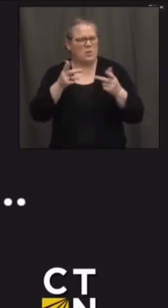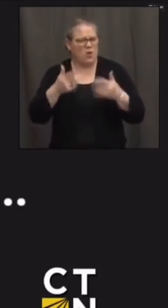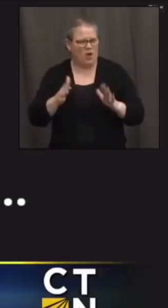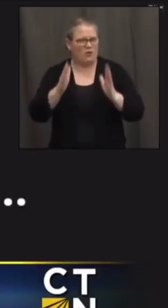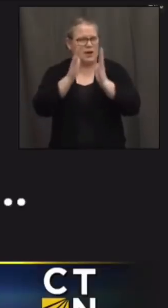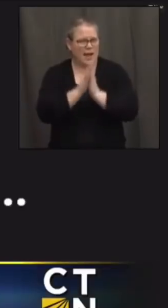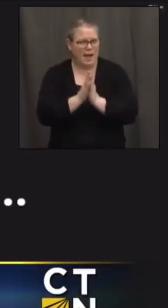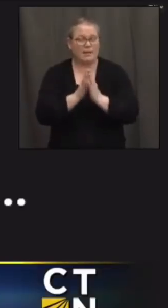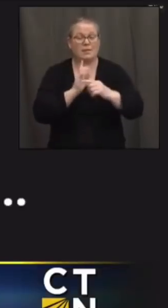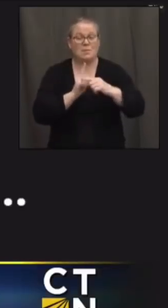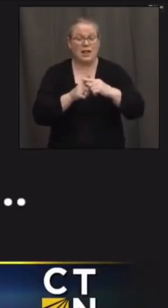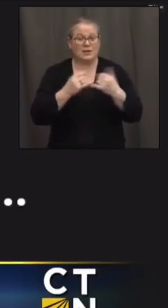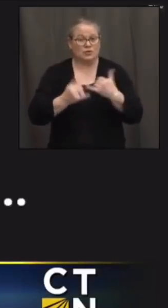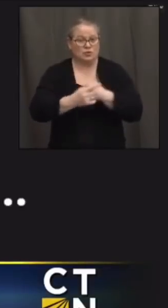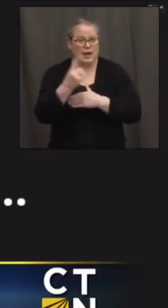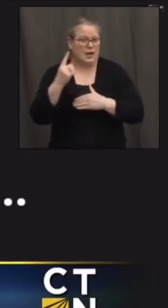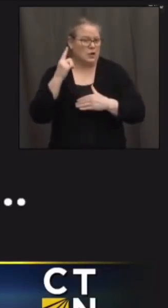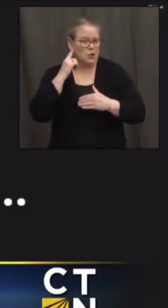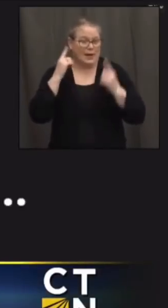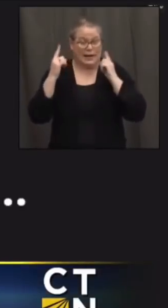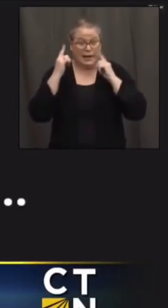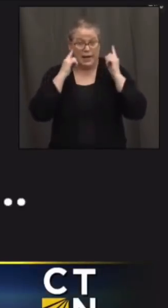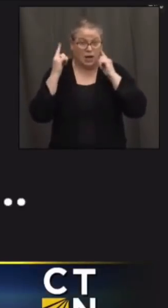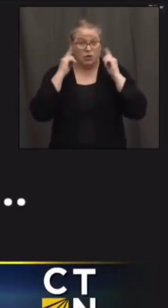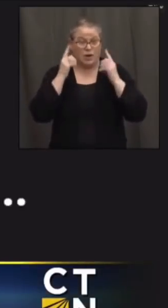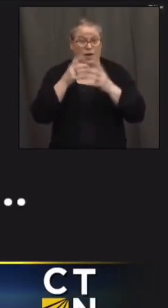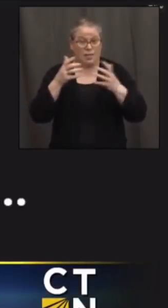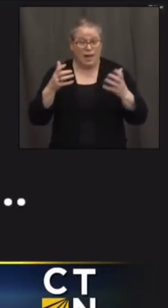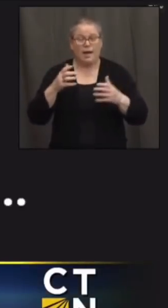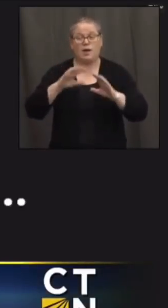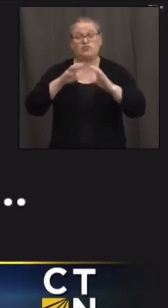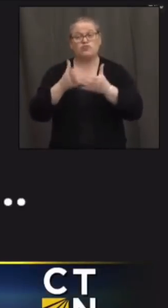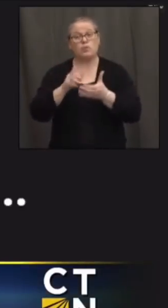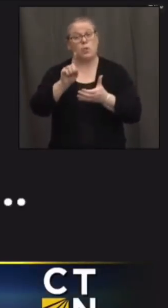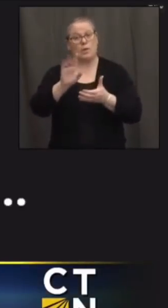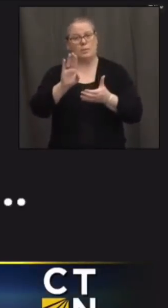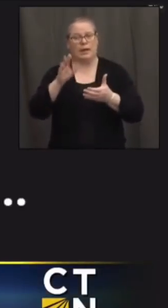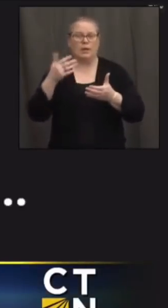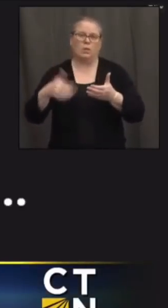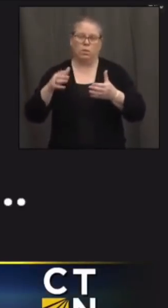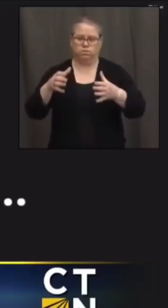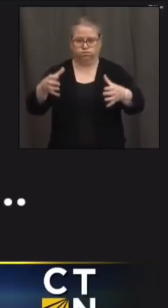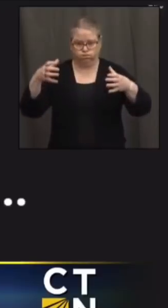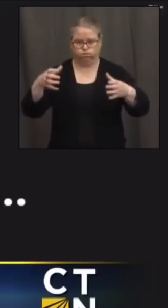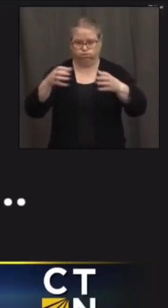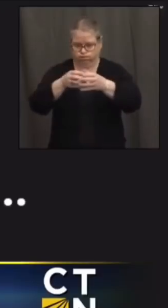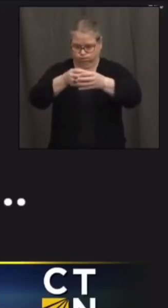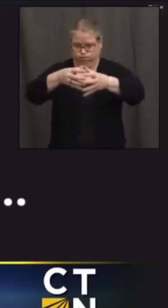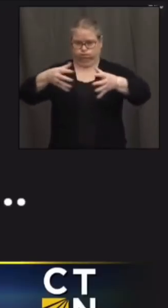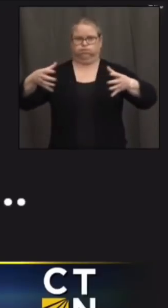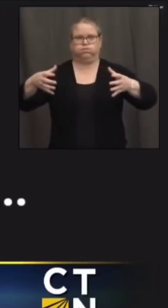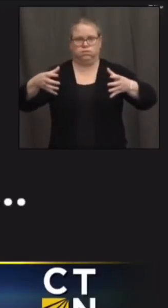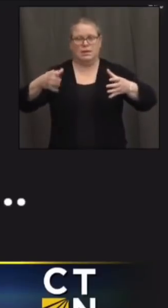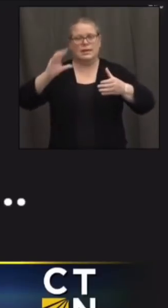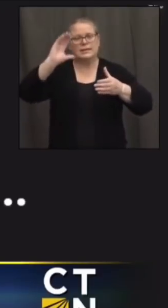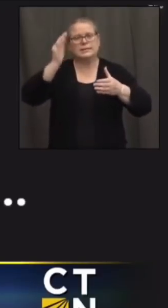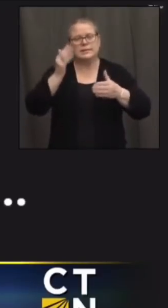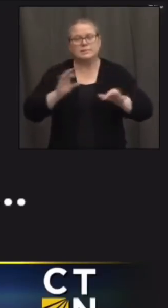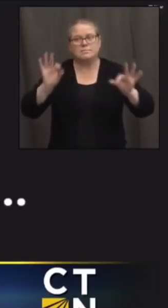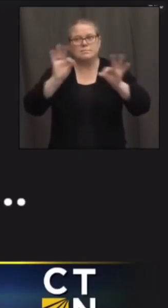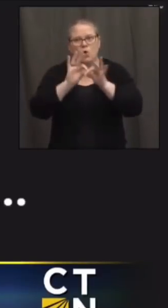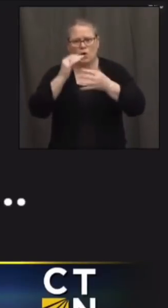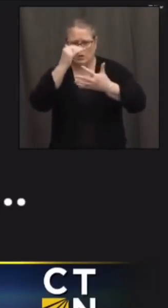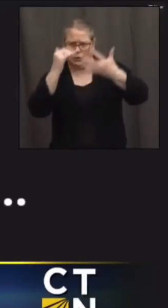been reported a lot today phase 1b is so big now that it really does seem like the stratification of the phases is the kind of critical point here